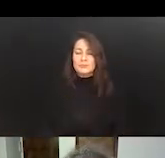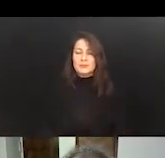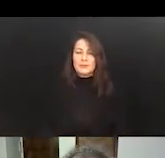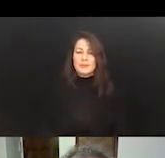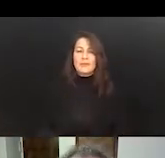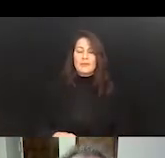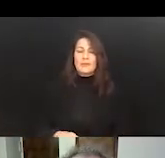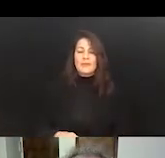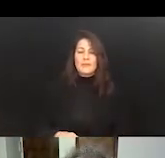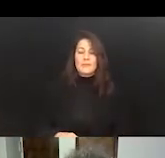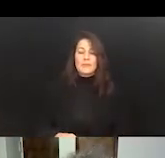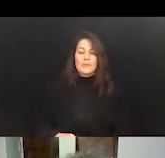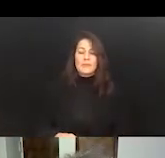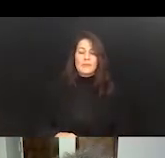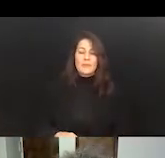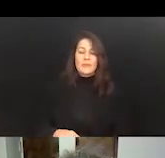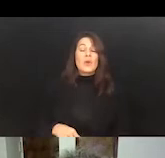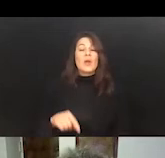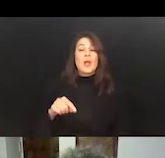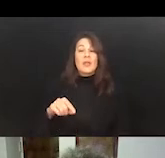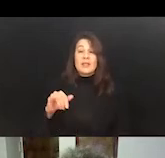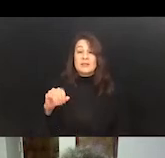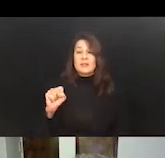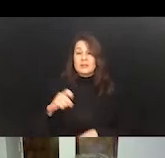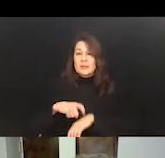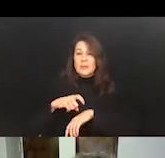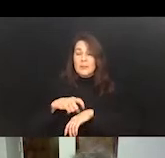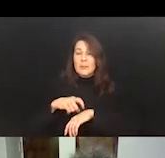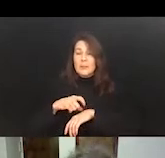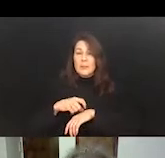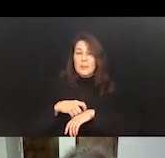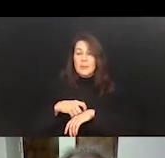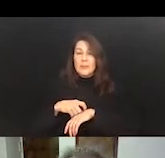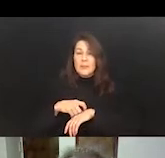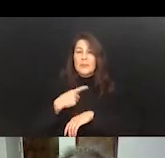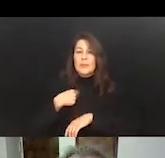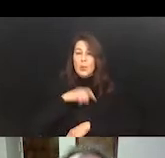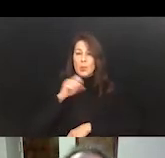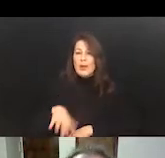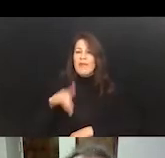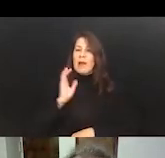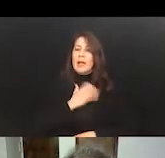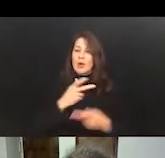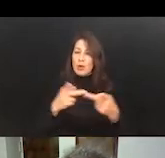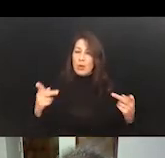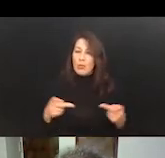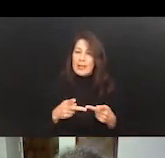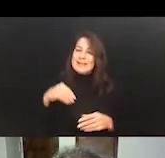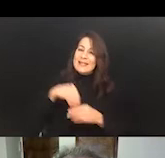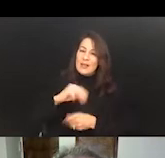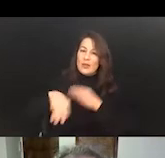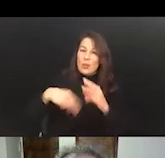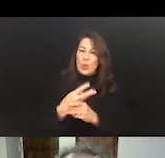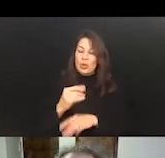parody where this is a time where we can find our place in the world of work.